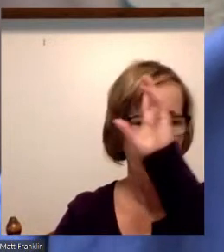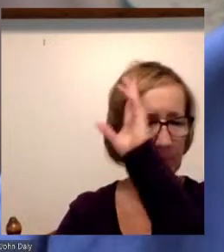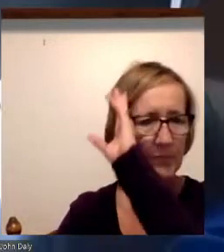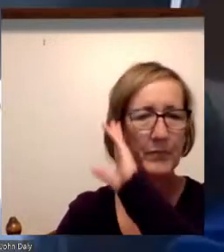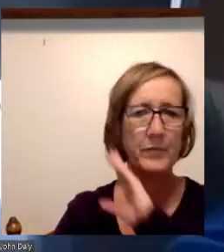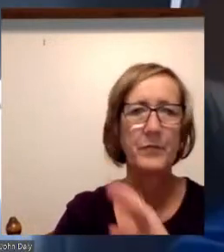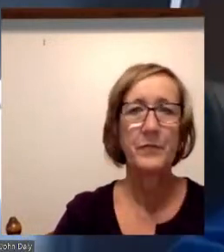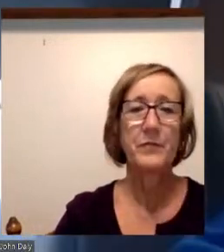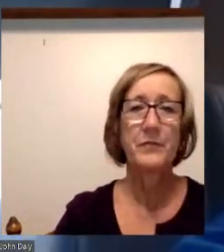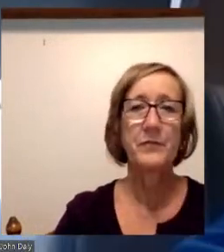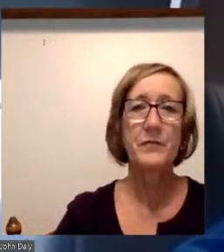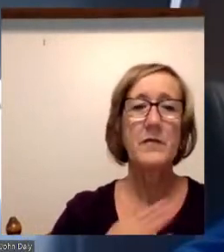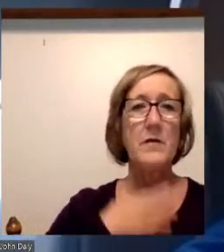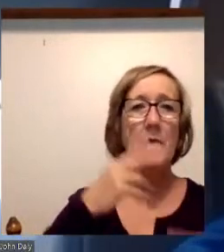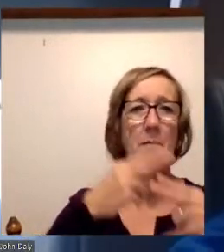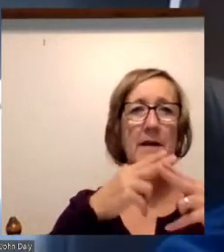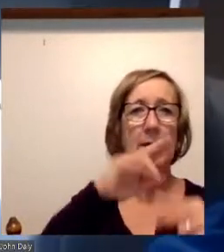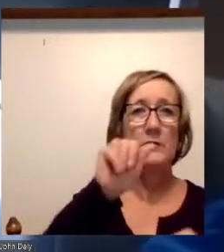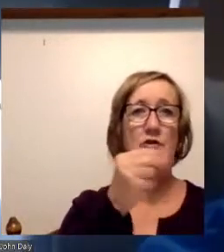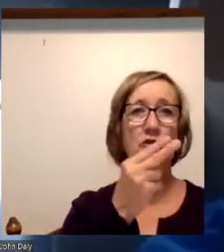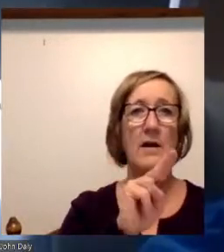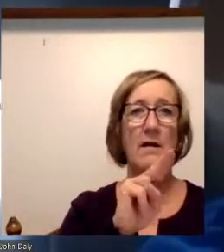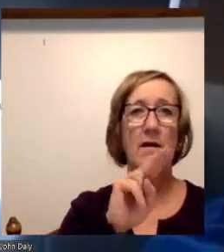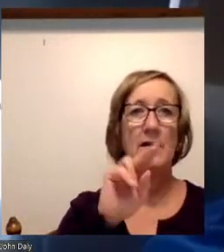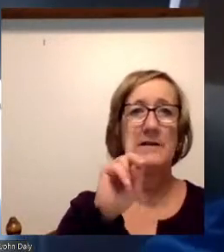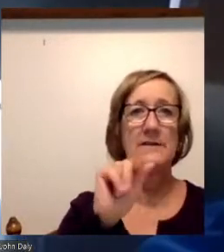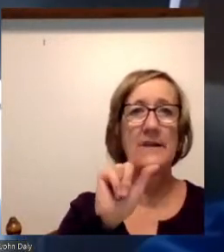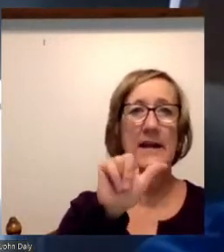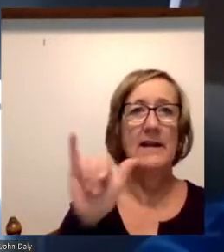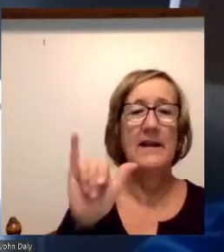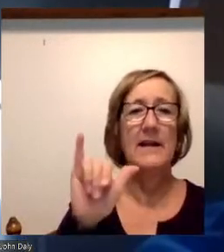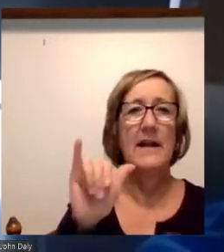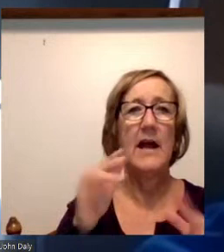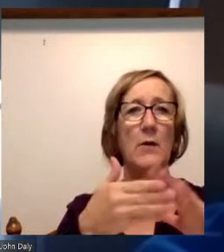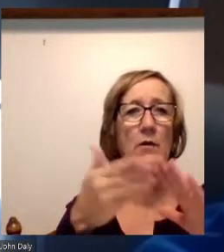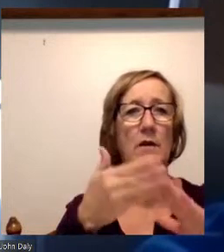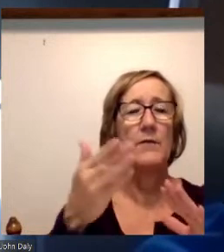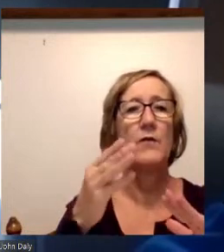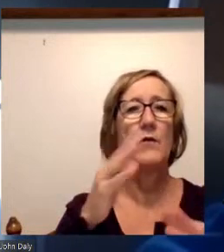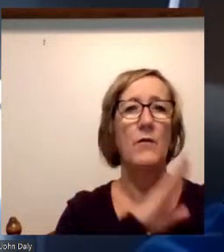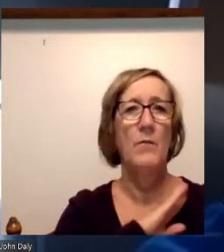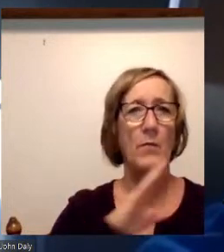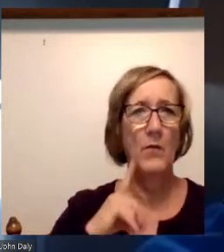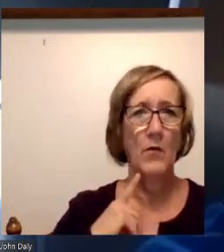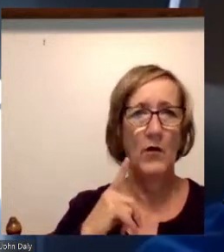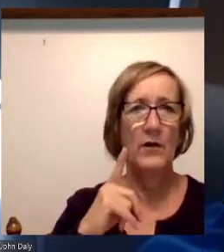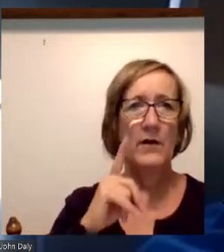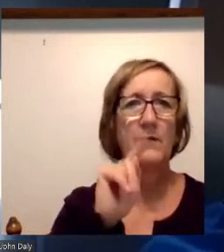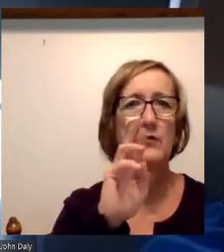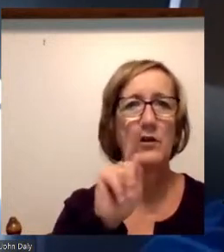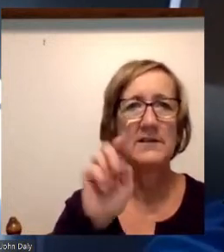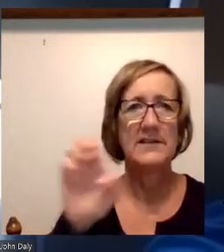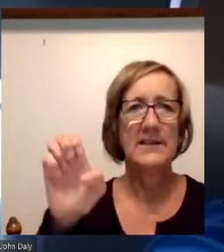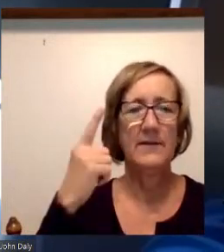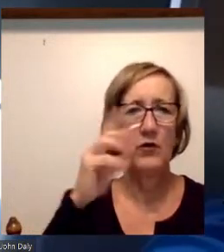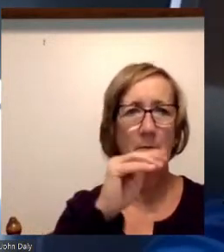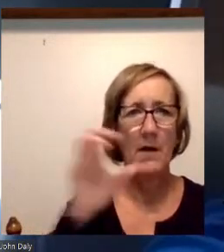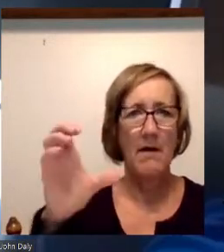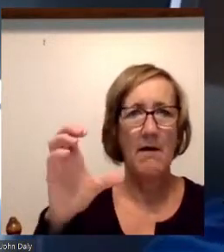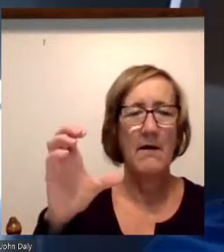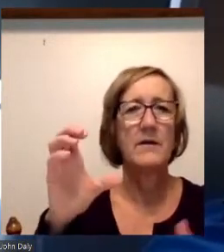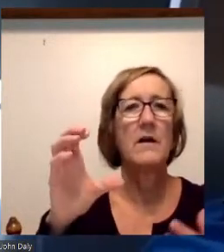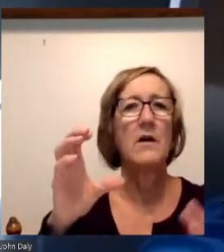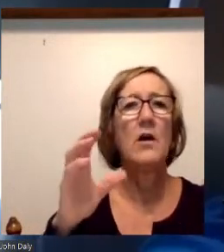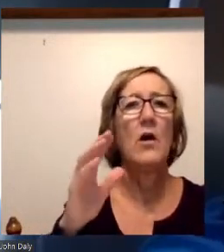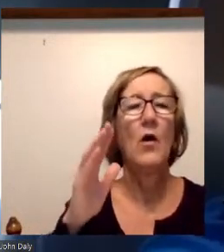My name is John Daly, and I'm running for the Board of Trustees of Mott Community College so that I can hopefully